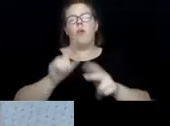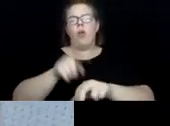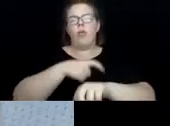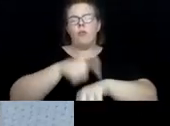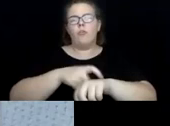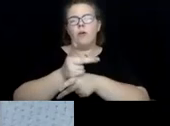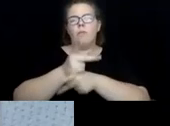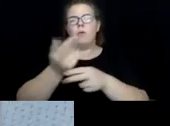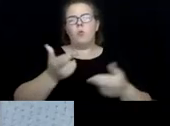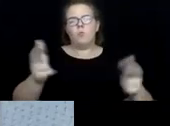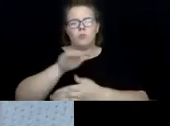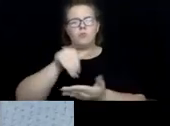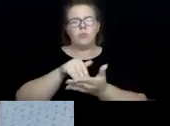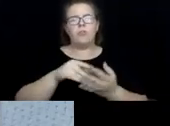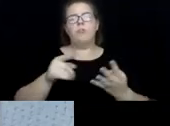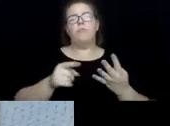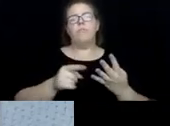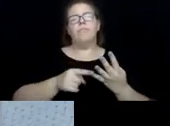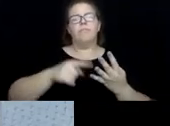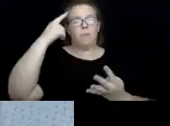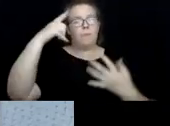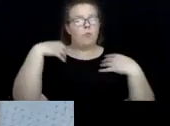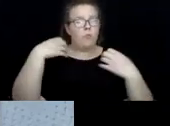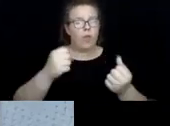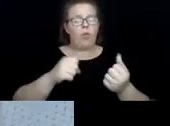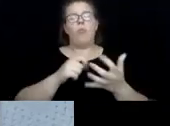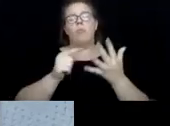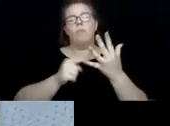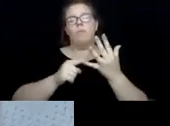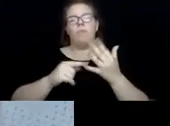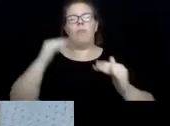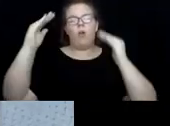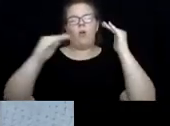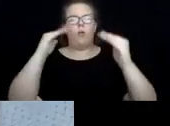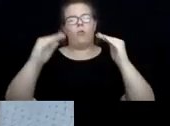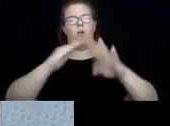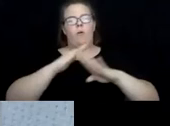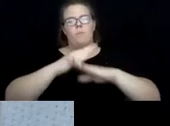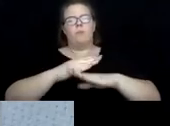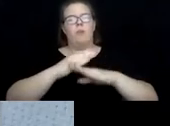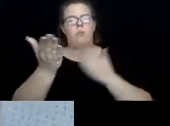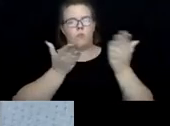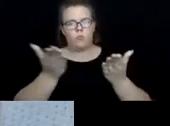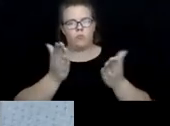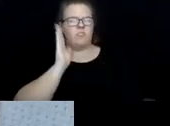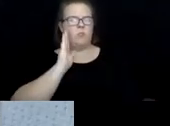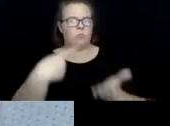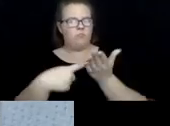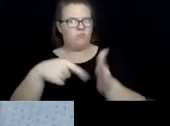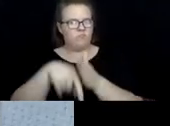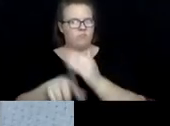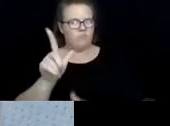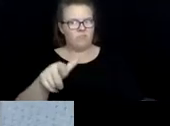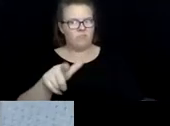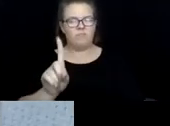mental health, and of course, adult protective services, which you'll be hearing about very soon. Next slide,